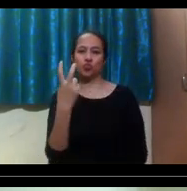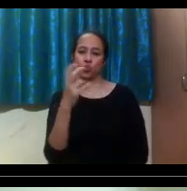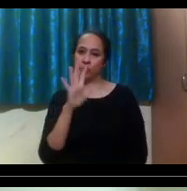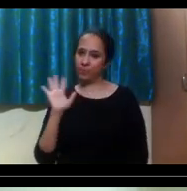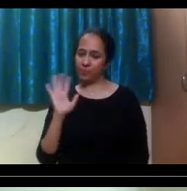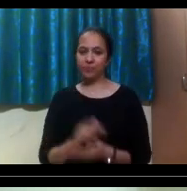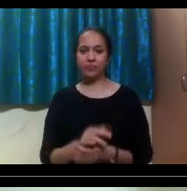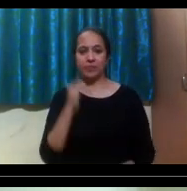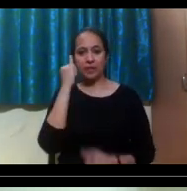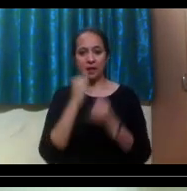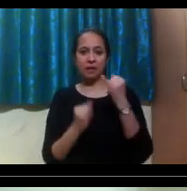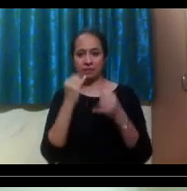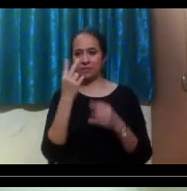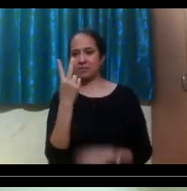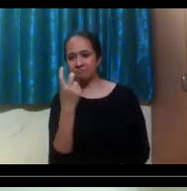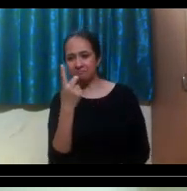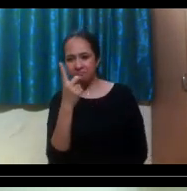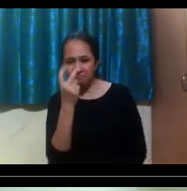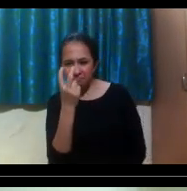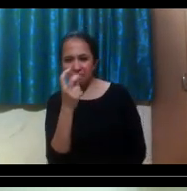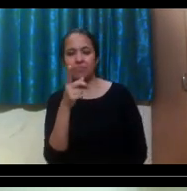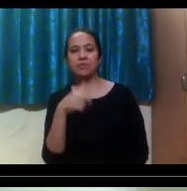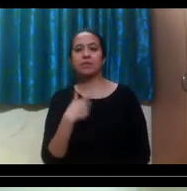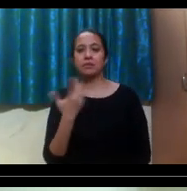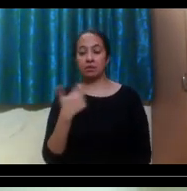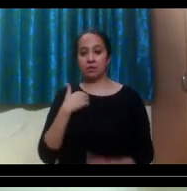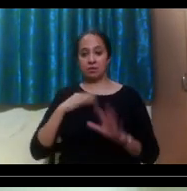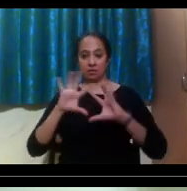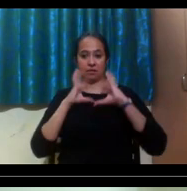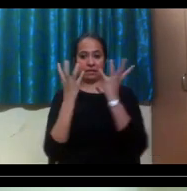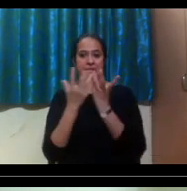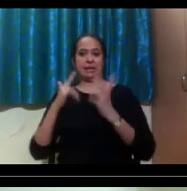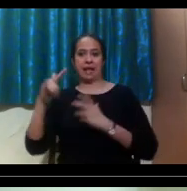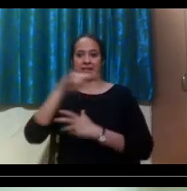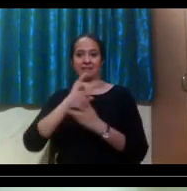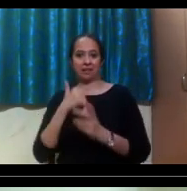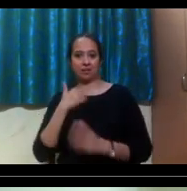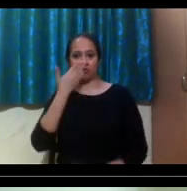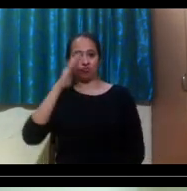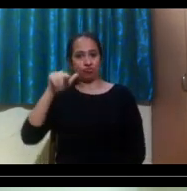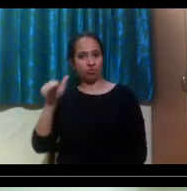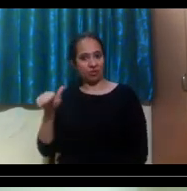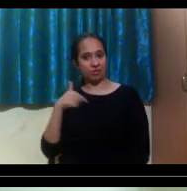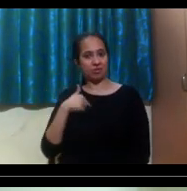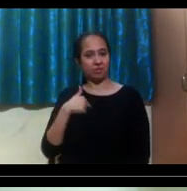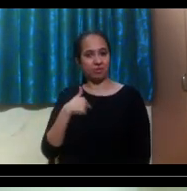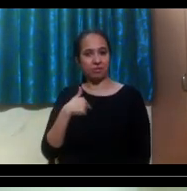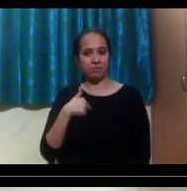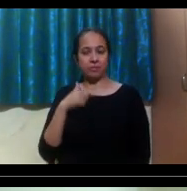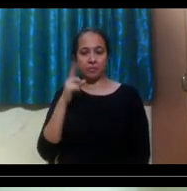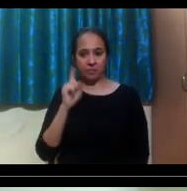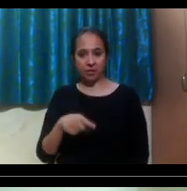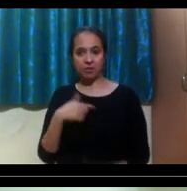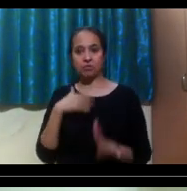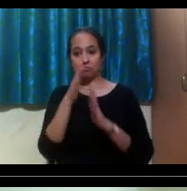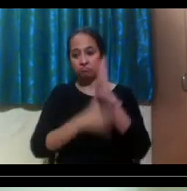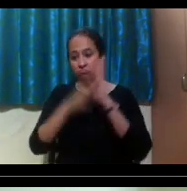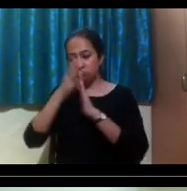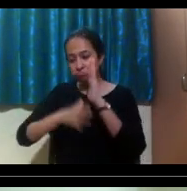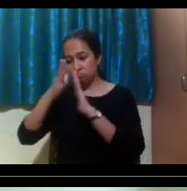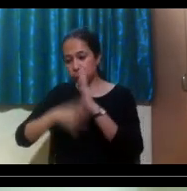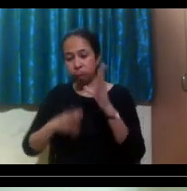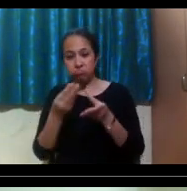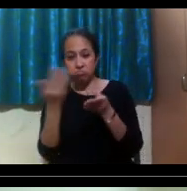uh, the second last question is as an international student, um, you know, does one need to have documentation for their